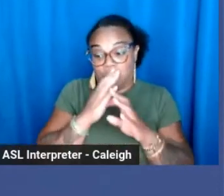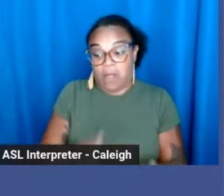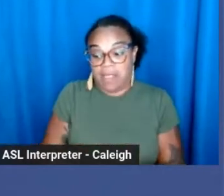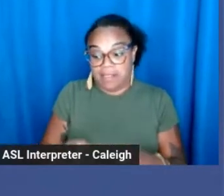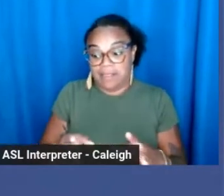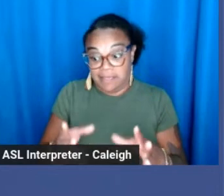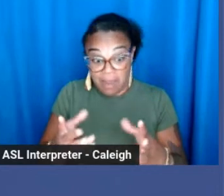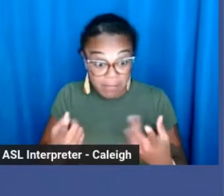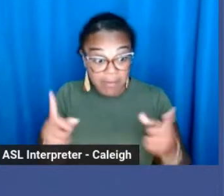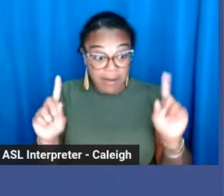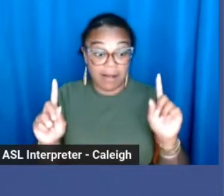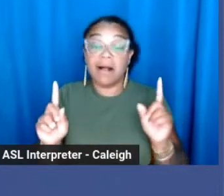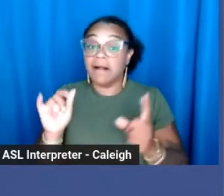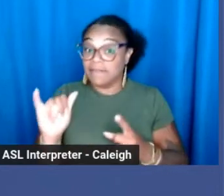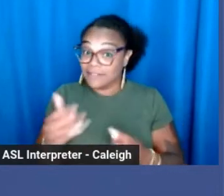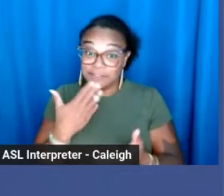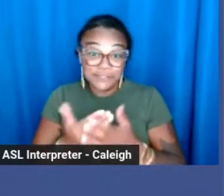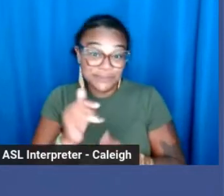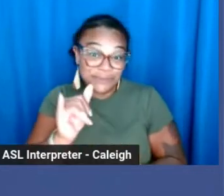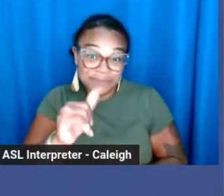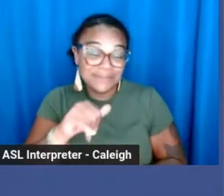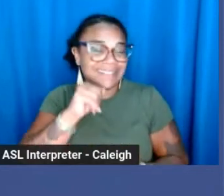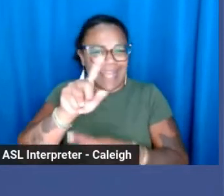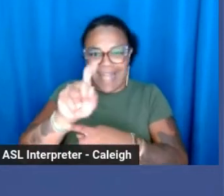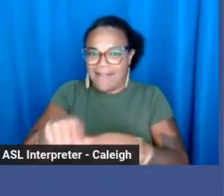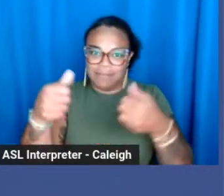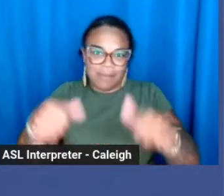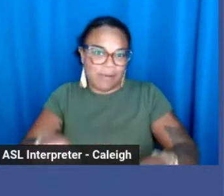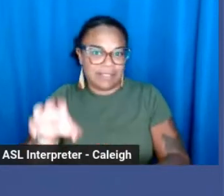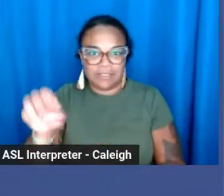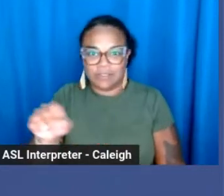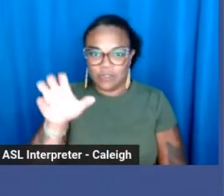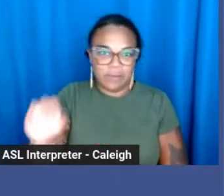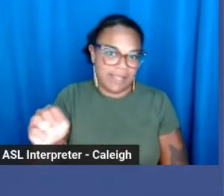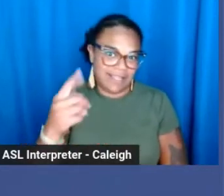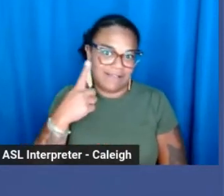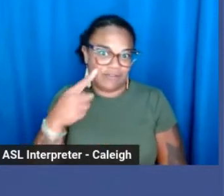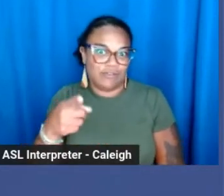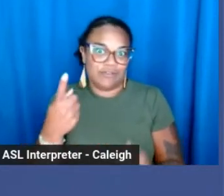that is just as good. It doesn't need to be on social media to have a material effect.